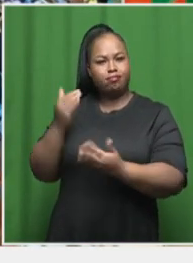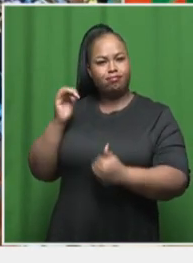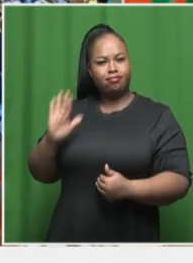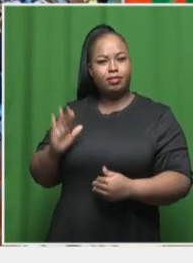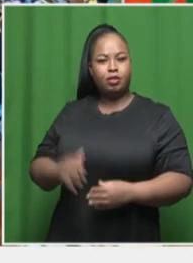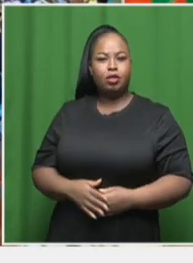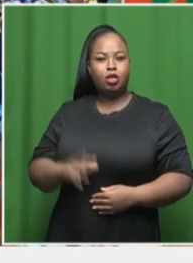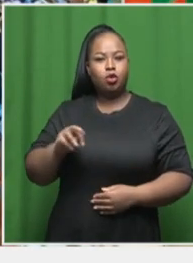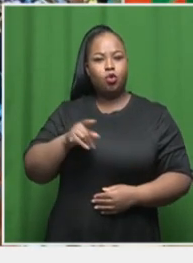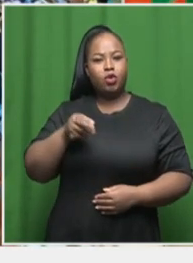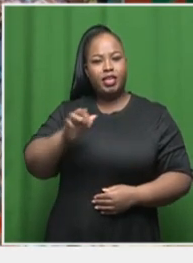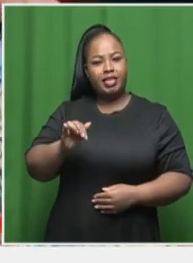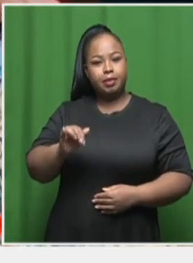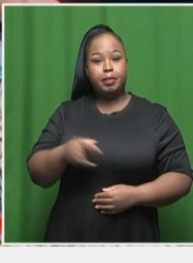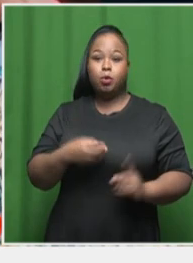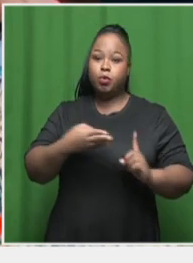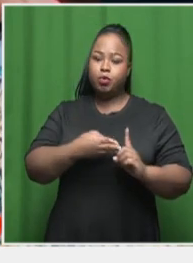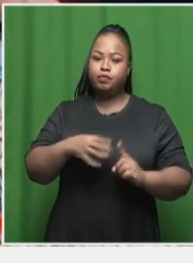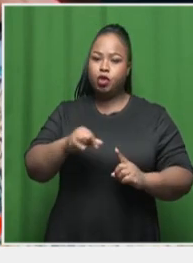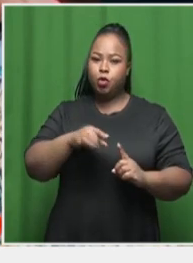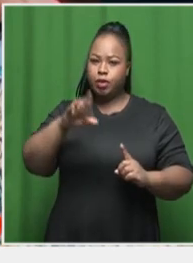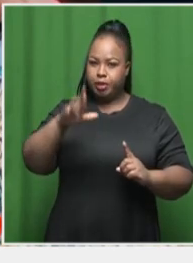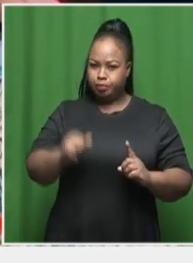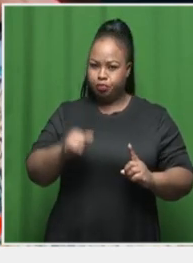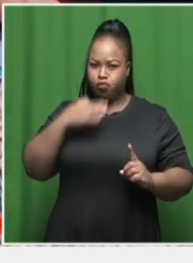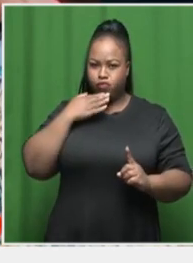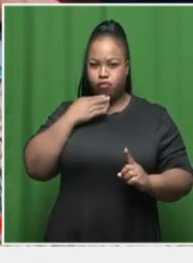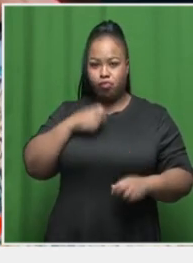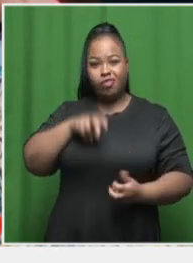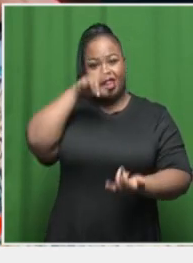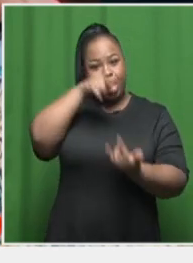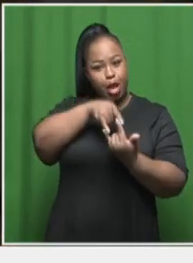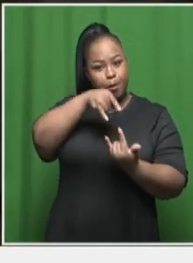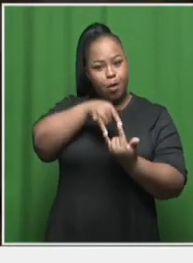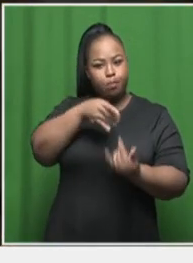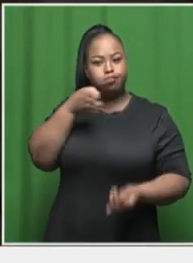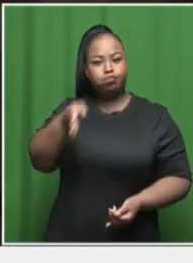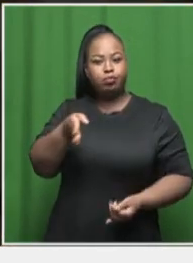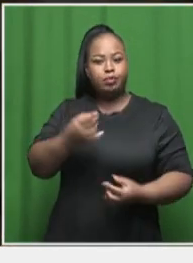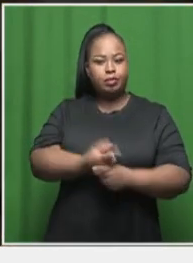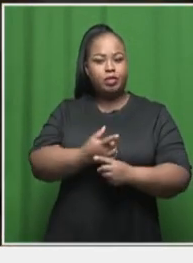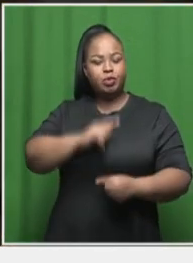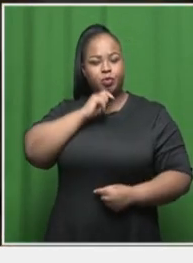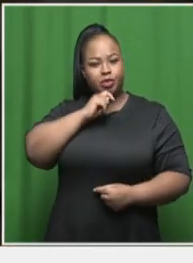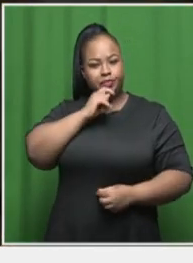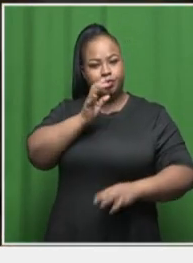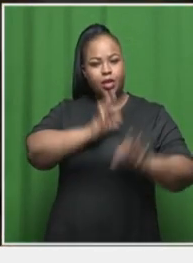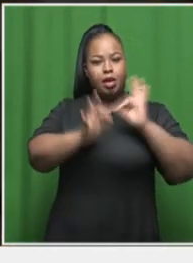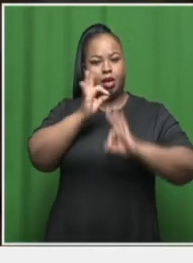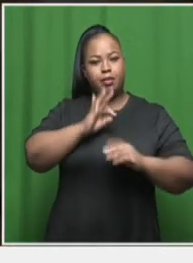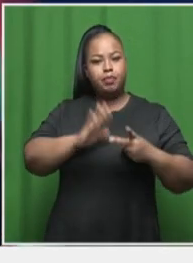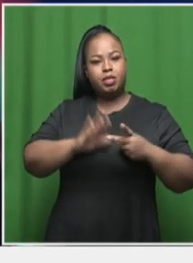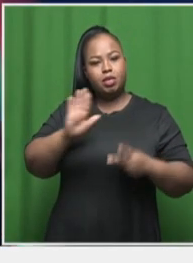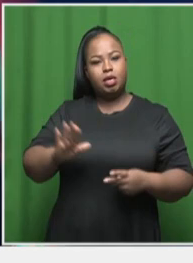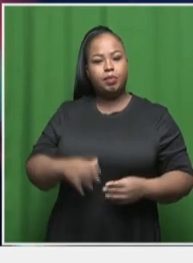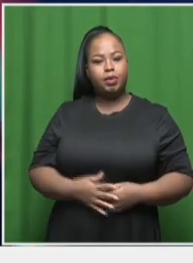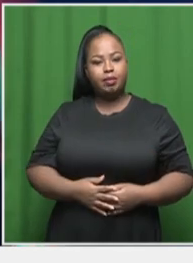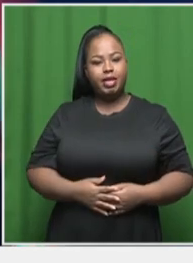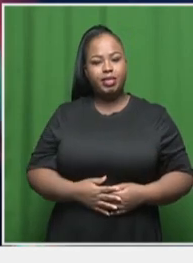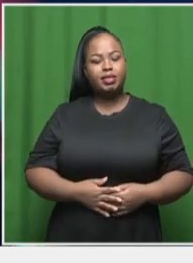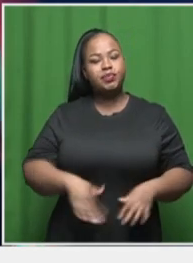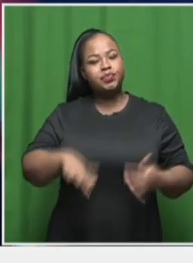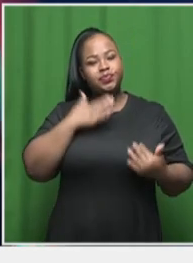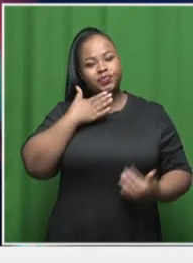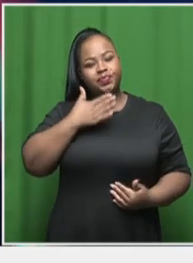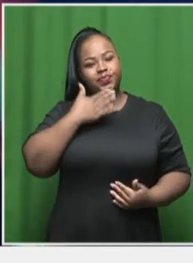My is Gloria, the hippo, and she joins us this morning to share more on her role and the play. Great chatting to you. Good